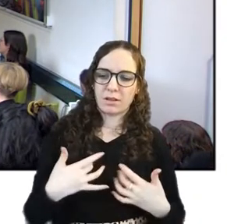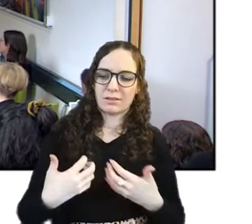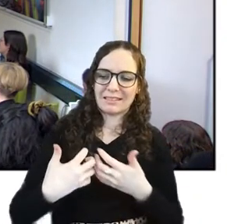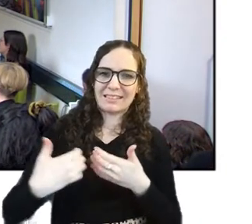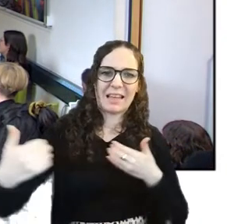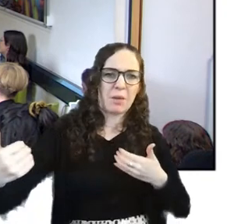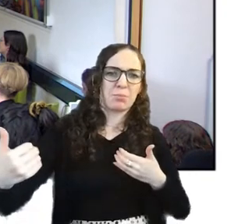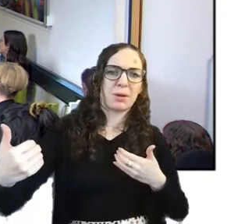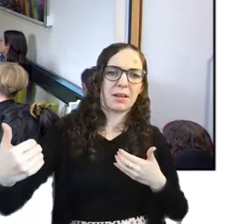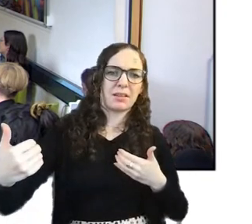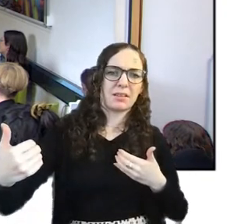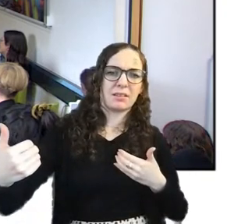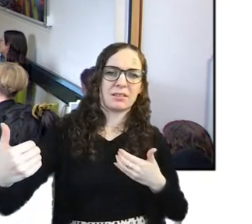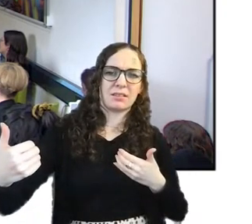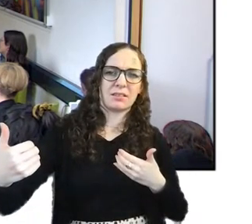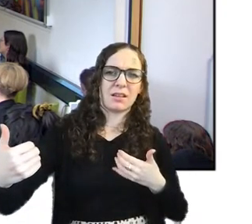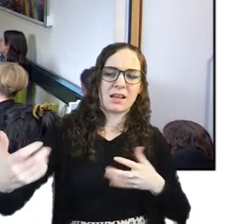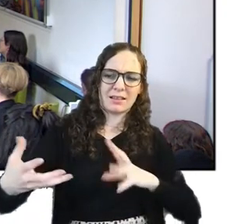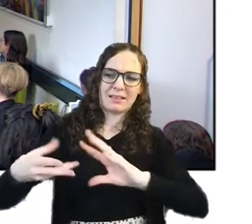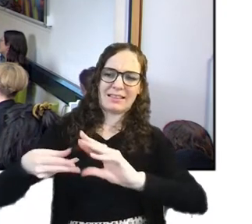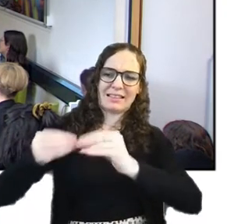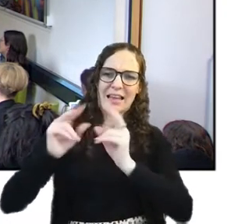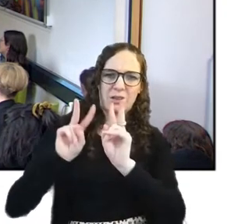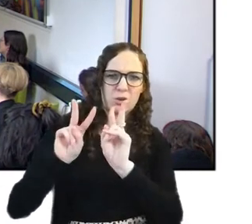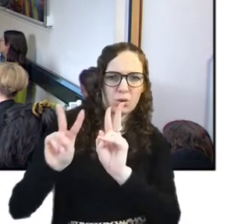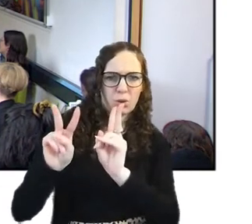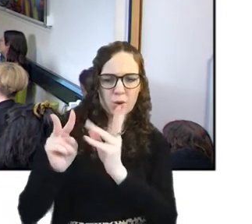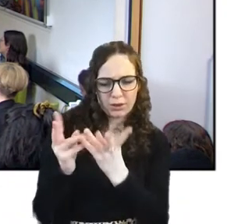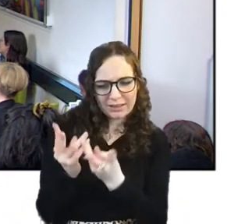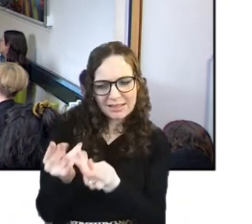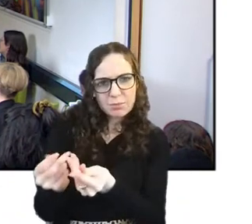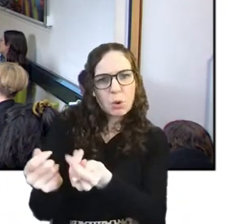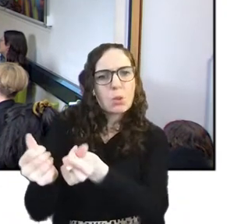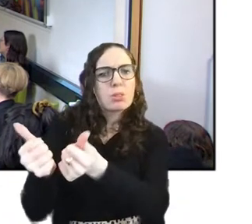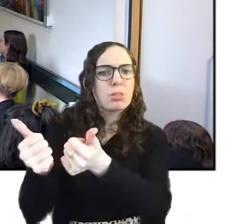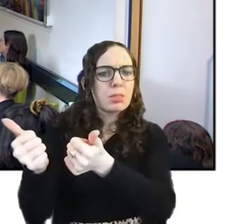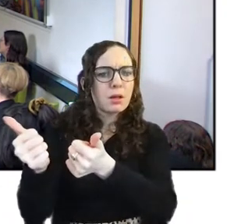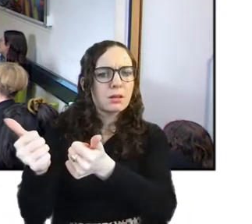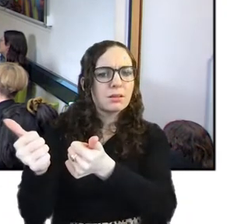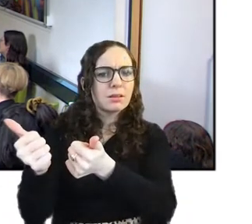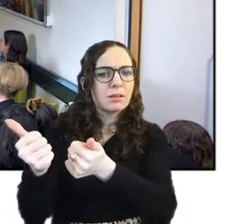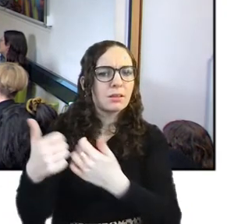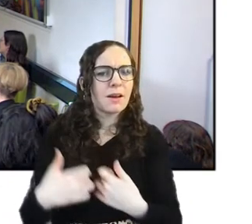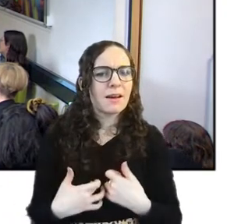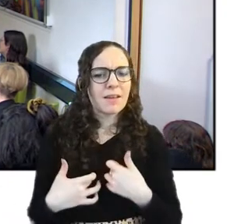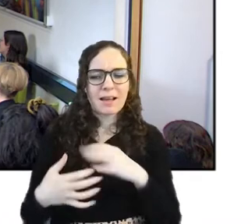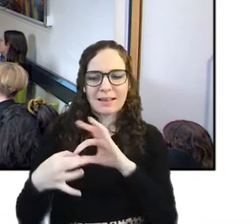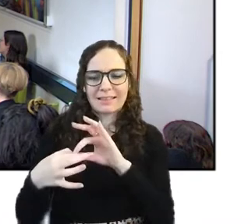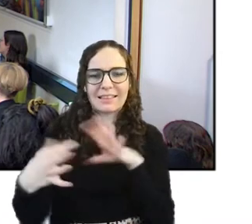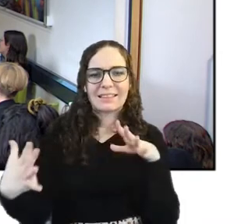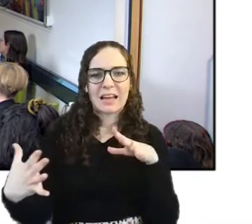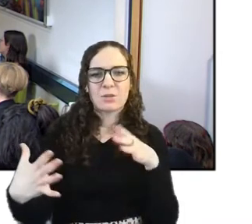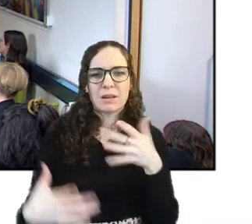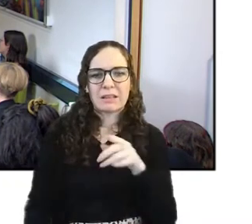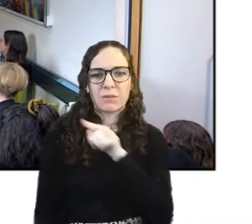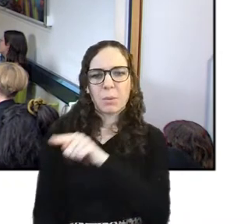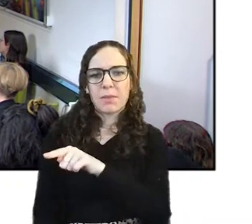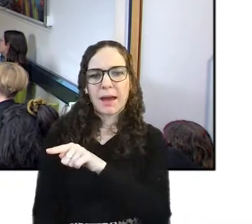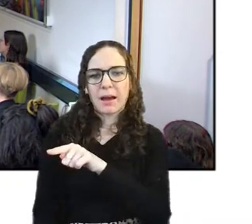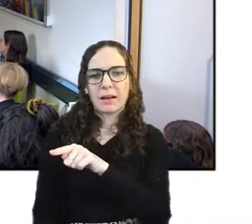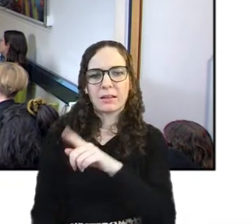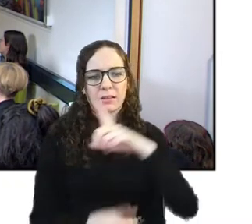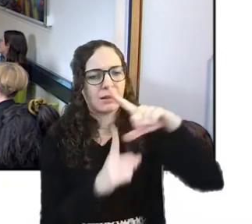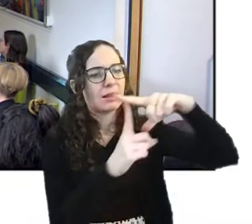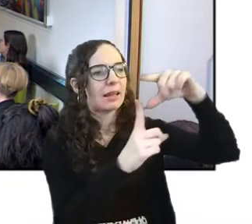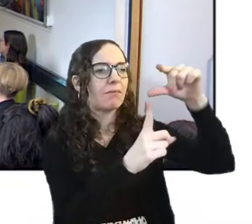it's sort of designed to be seamless and i think that's where some of this detachment comes from um where i think